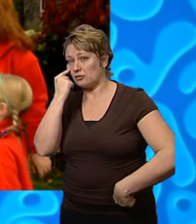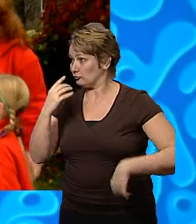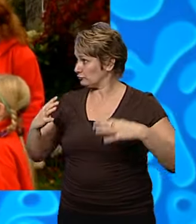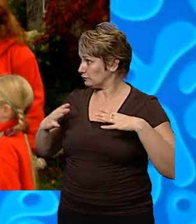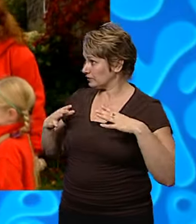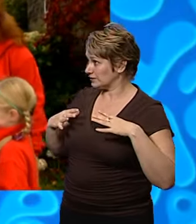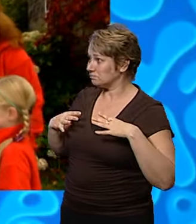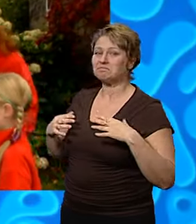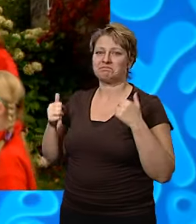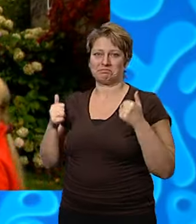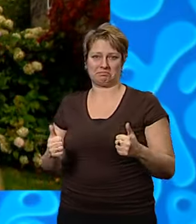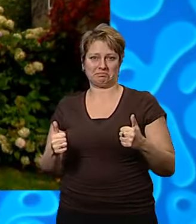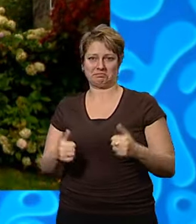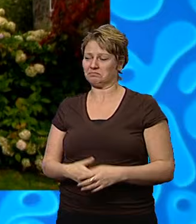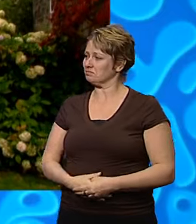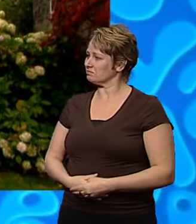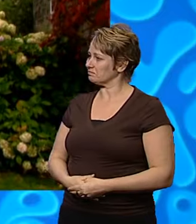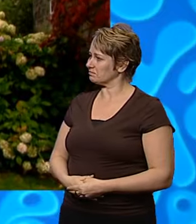everyone? Yep. Let's go. Come.